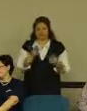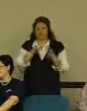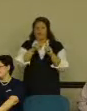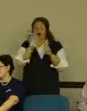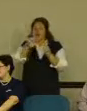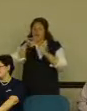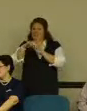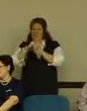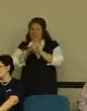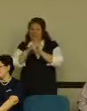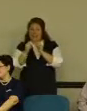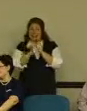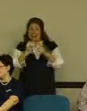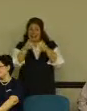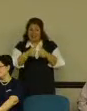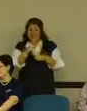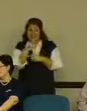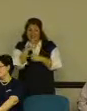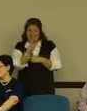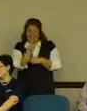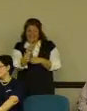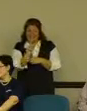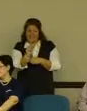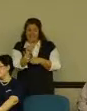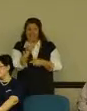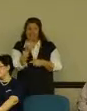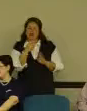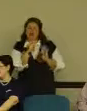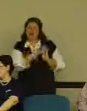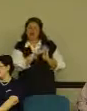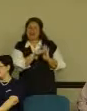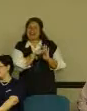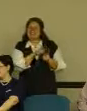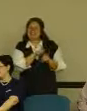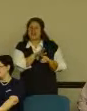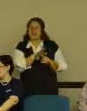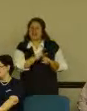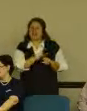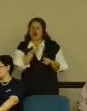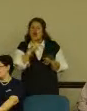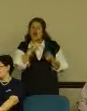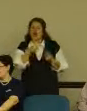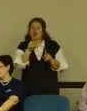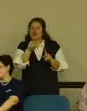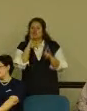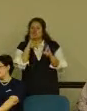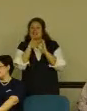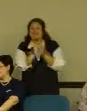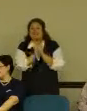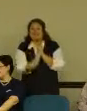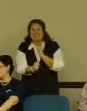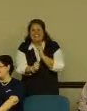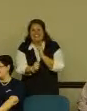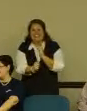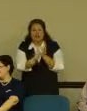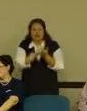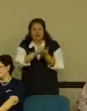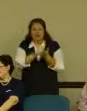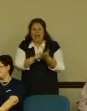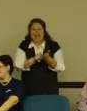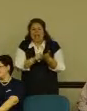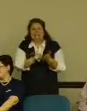see with texting is it's having some negative effects on people's communication skills with regard to writing.